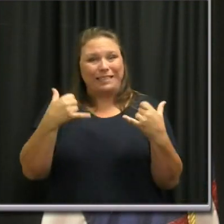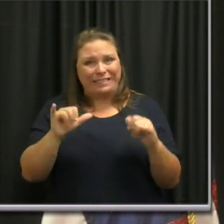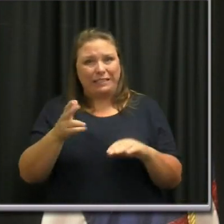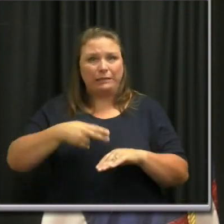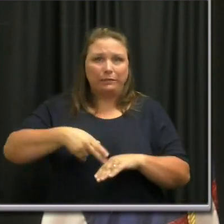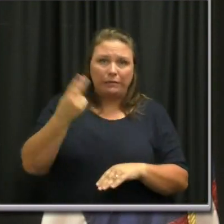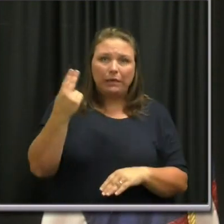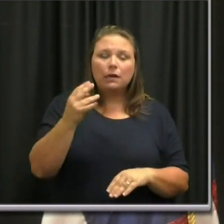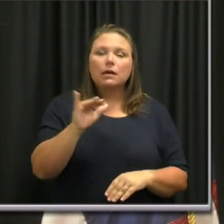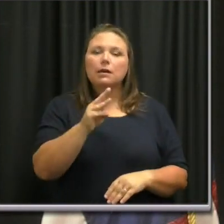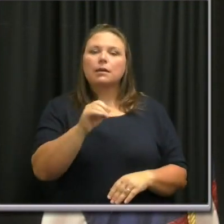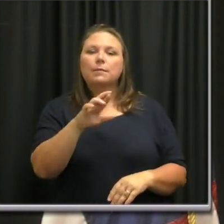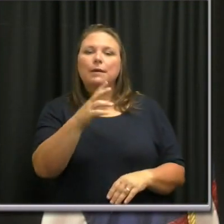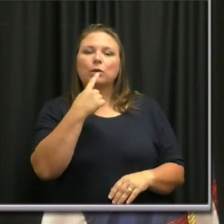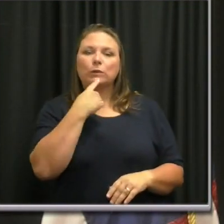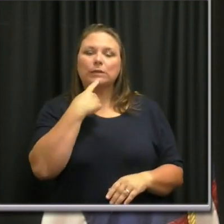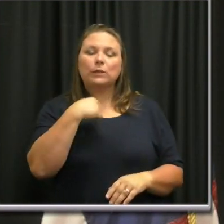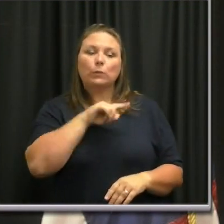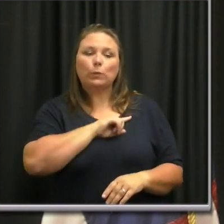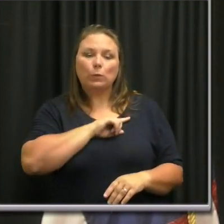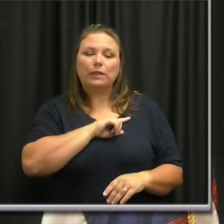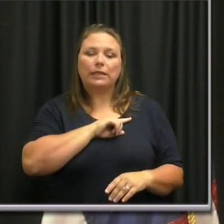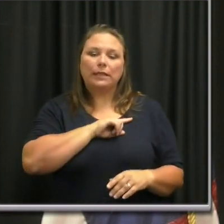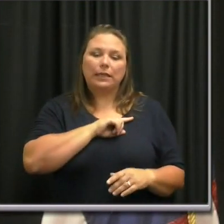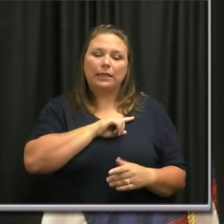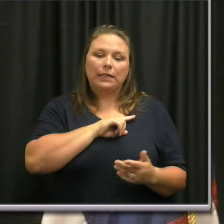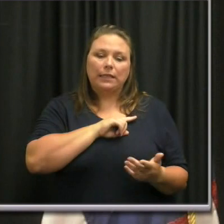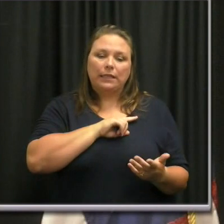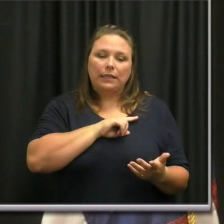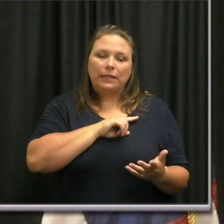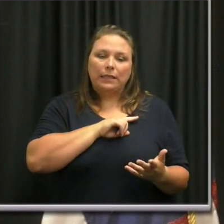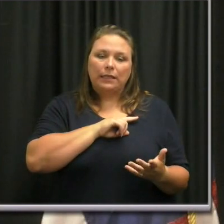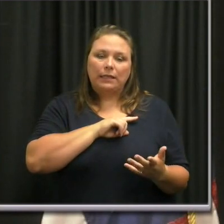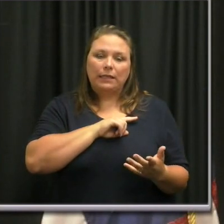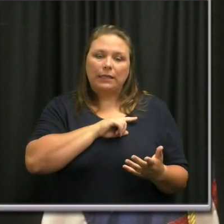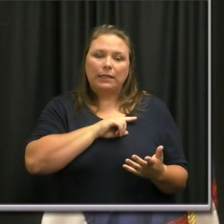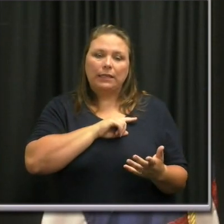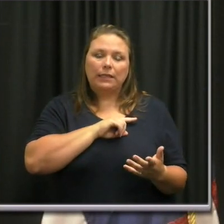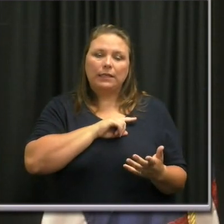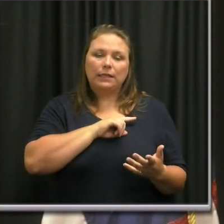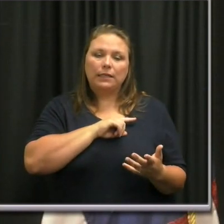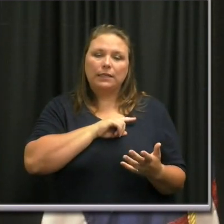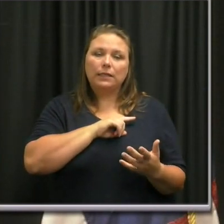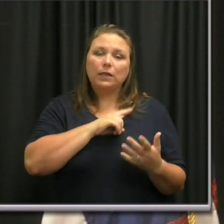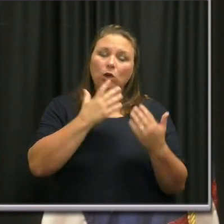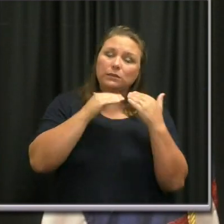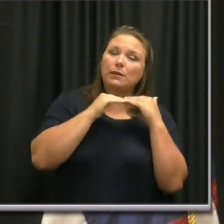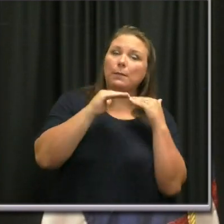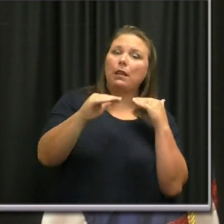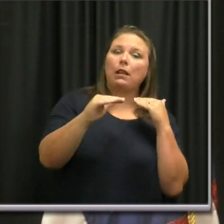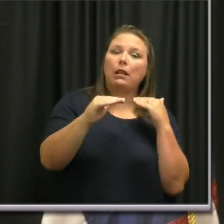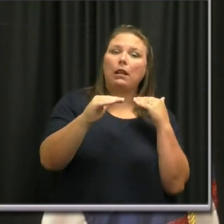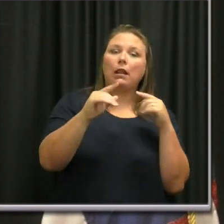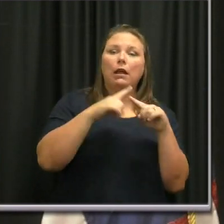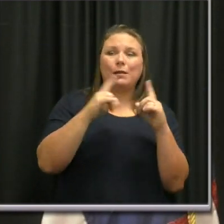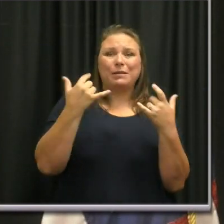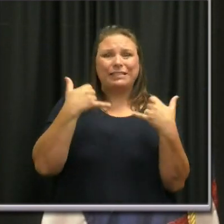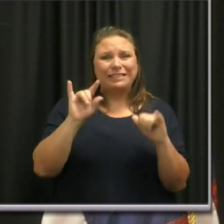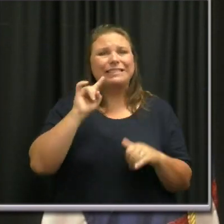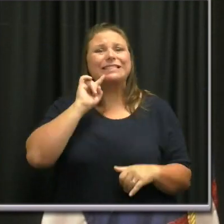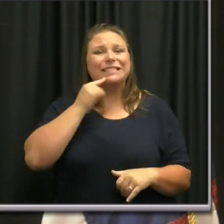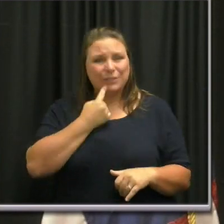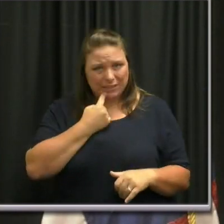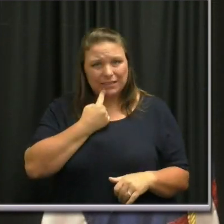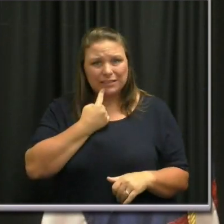as the mayor mentioned, we're in a very, we're stable, but we're still in a very serious